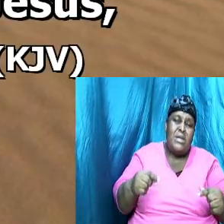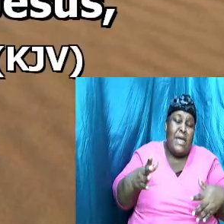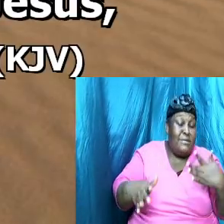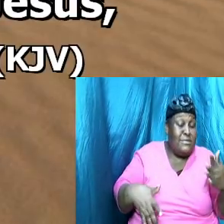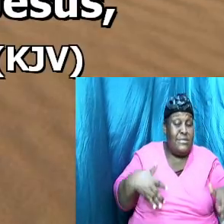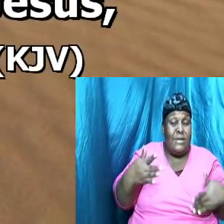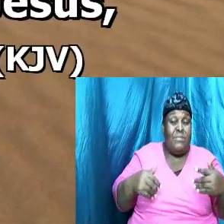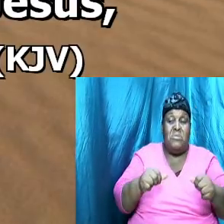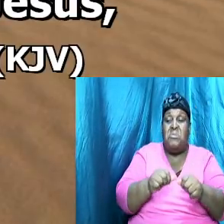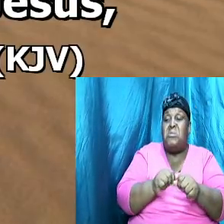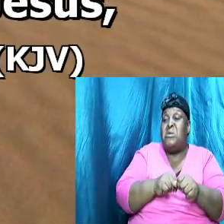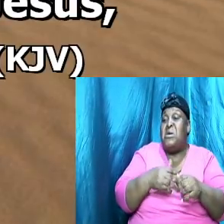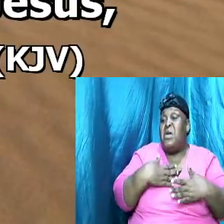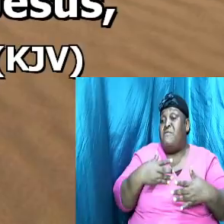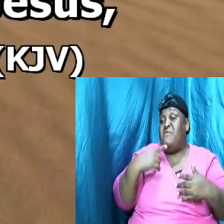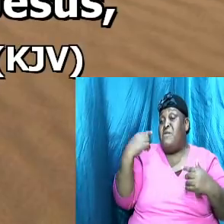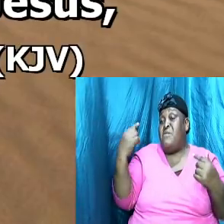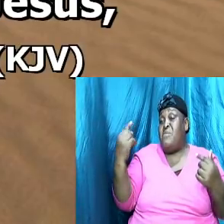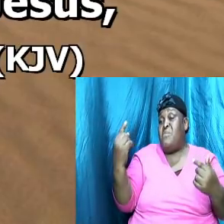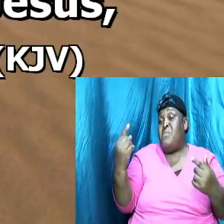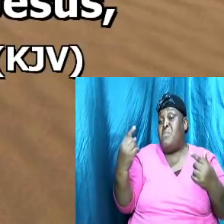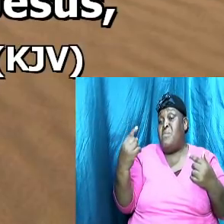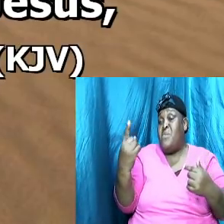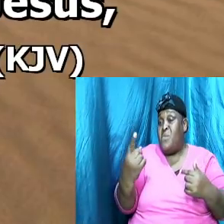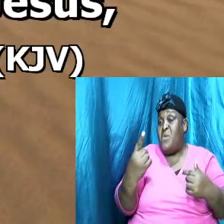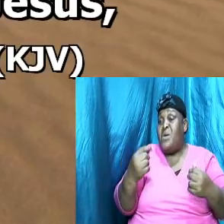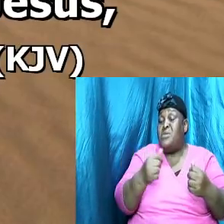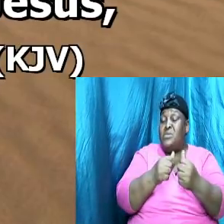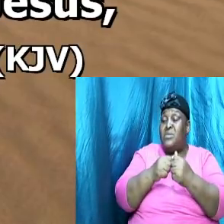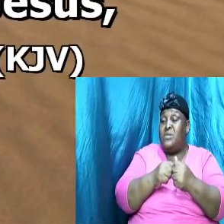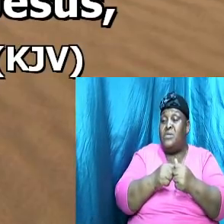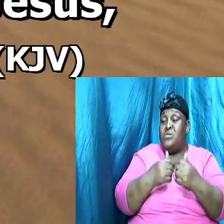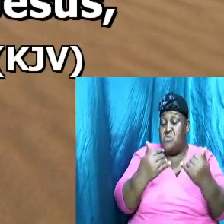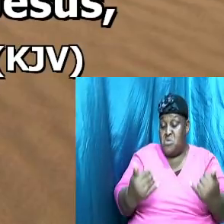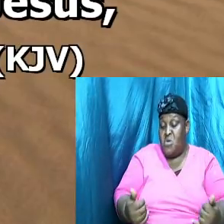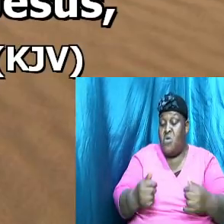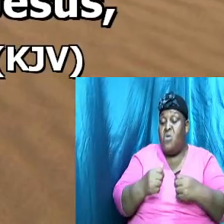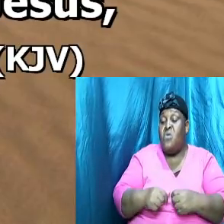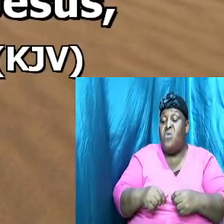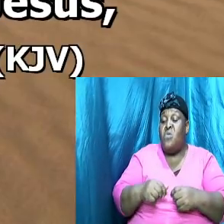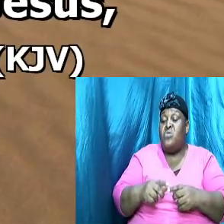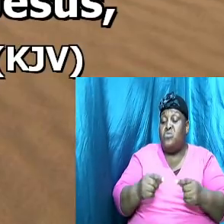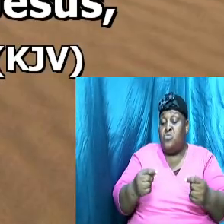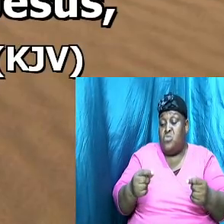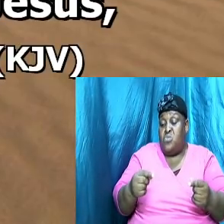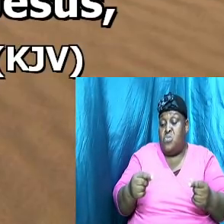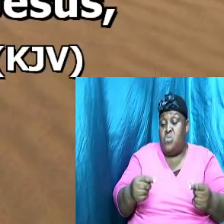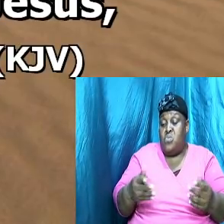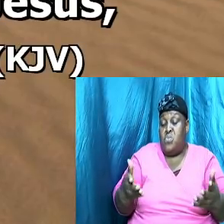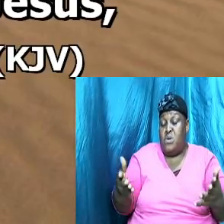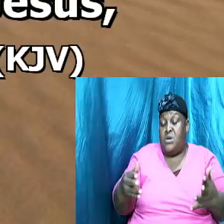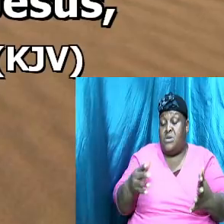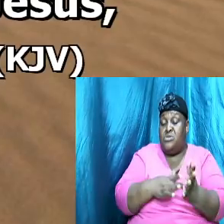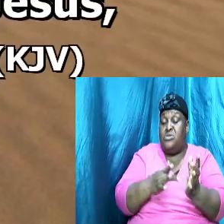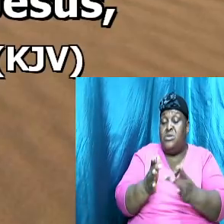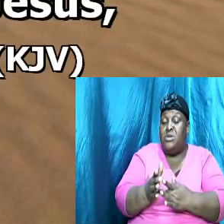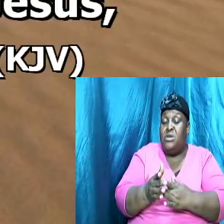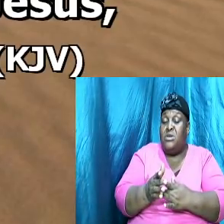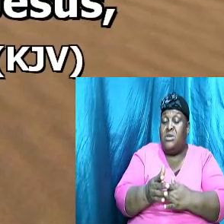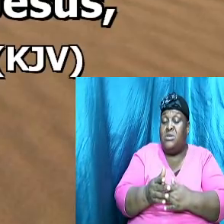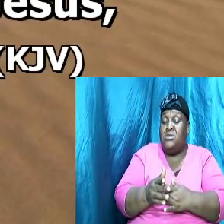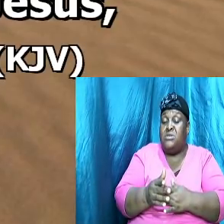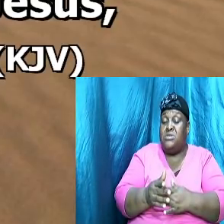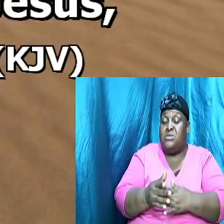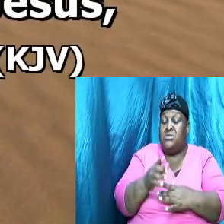everybody together they were now following exactly what Jesus told them to tarry ye until